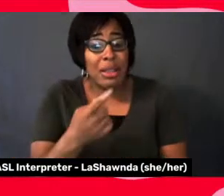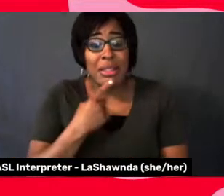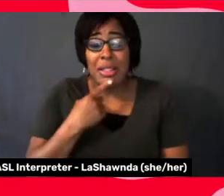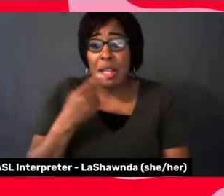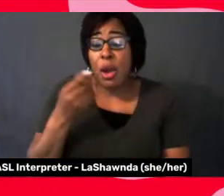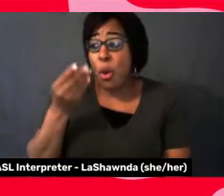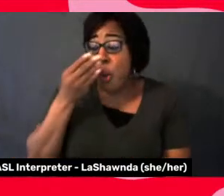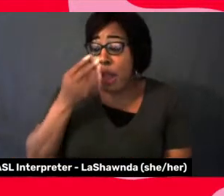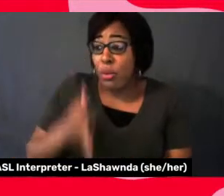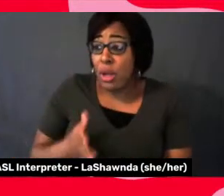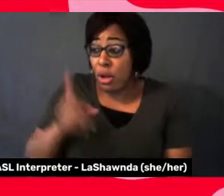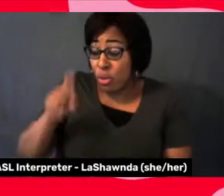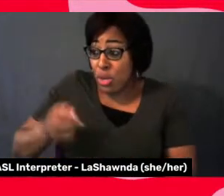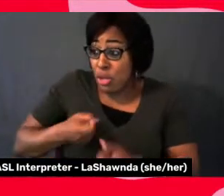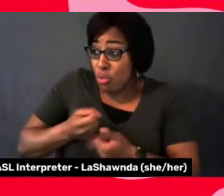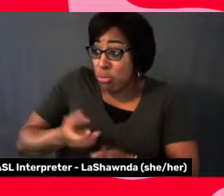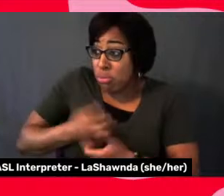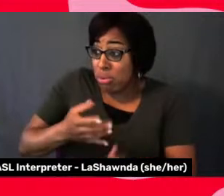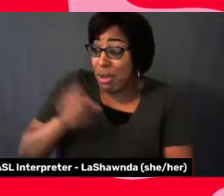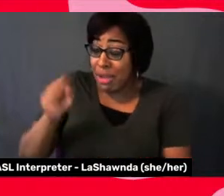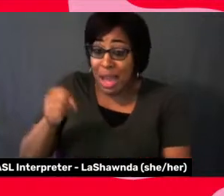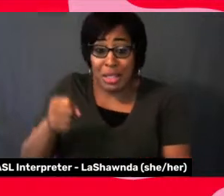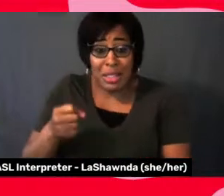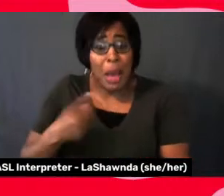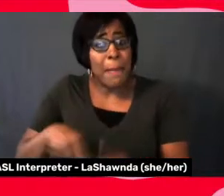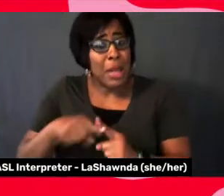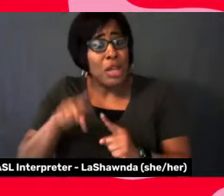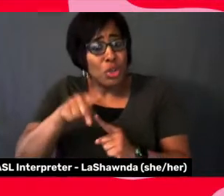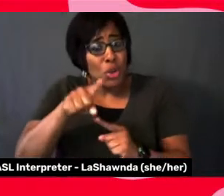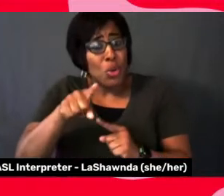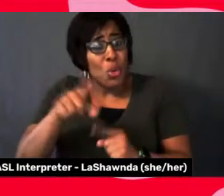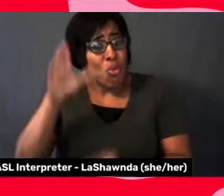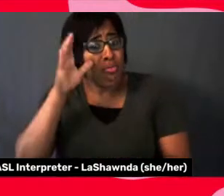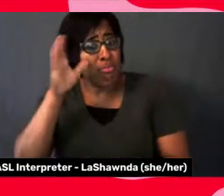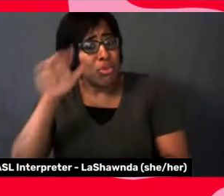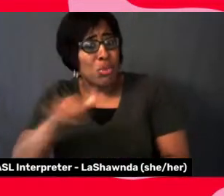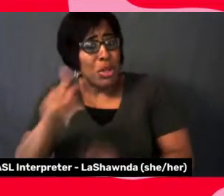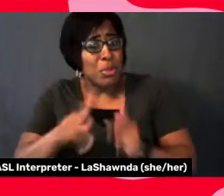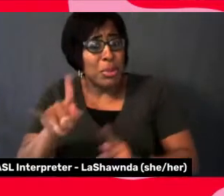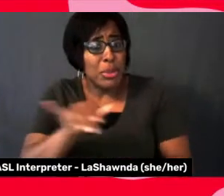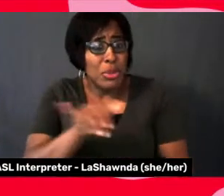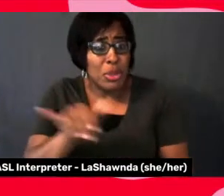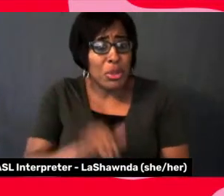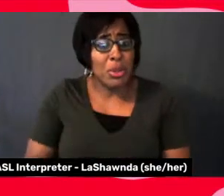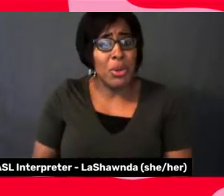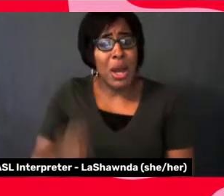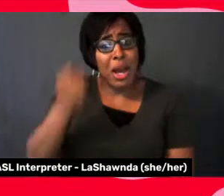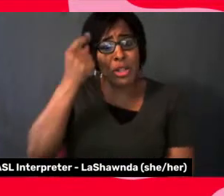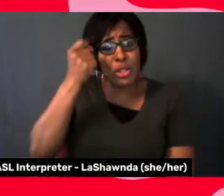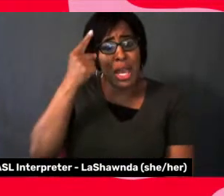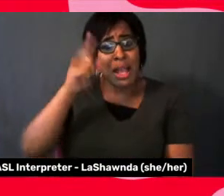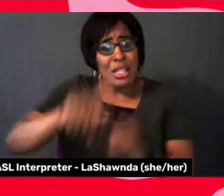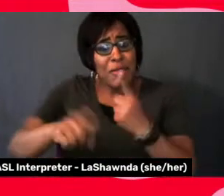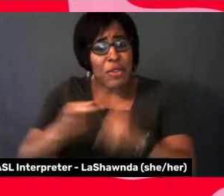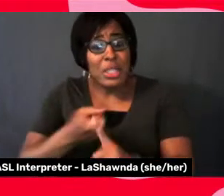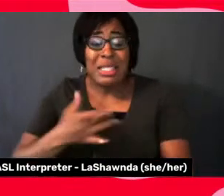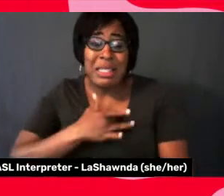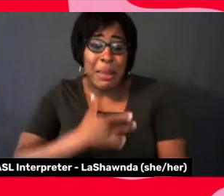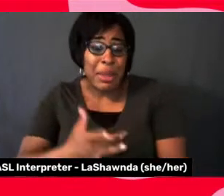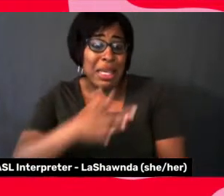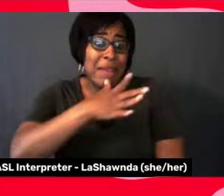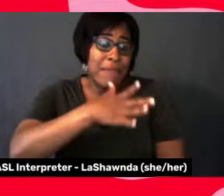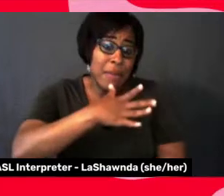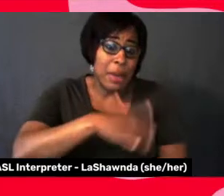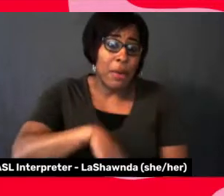Yes. And vice versa. You know, it is a circle of friends and it is, it is usually females. Your mama,